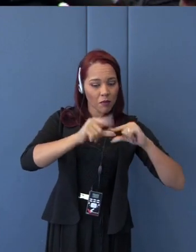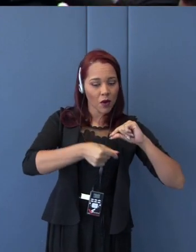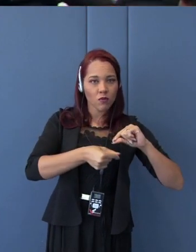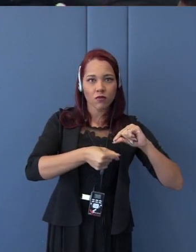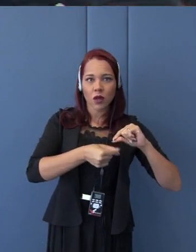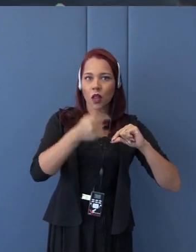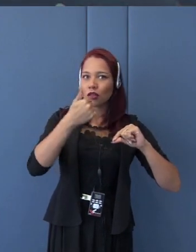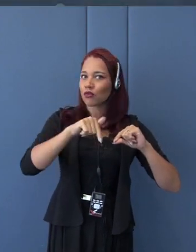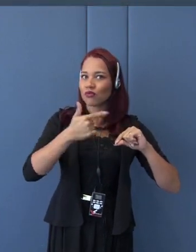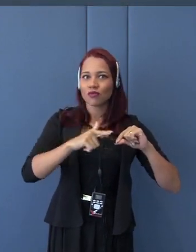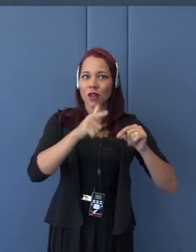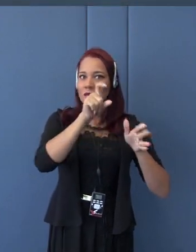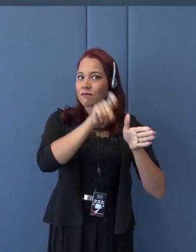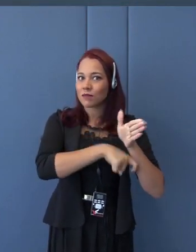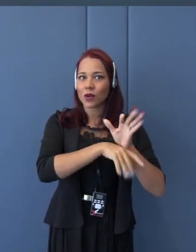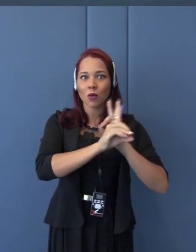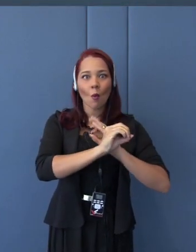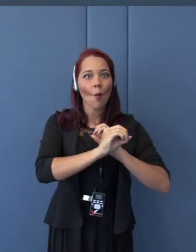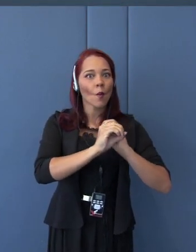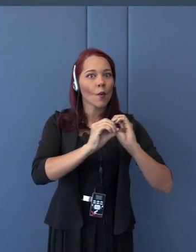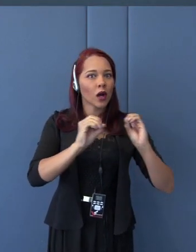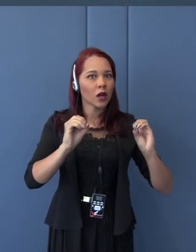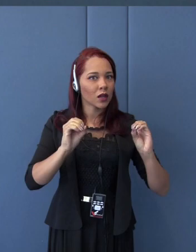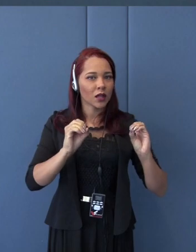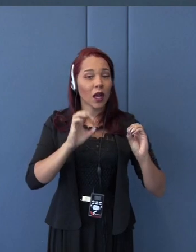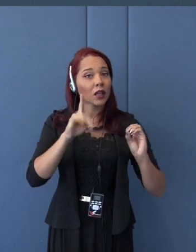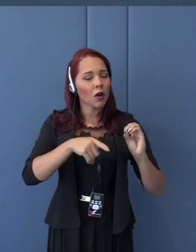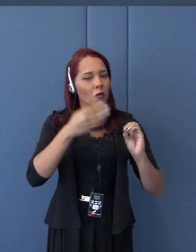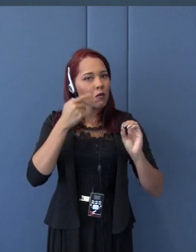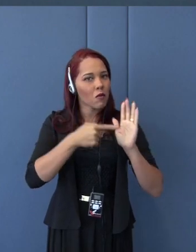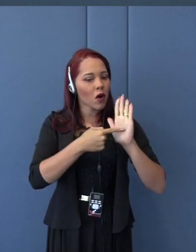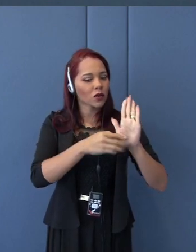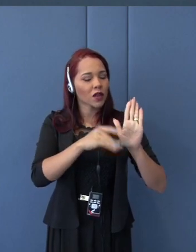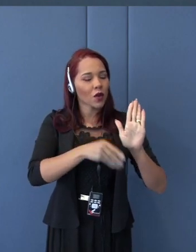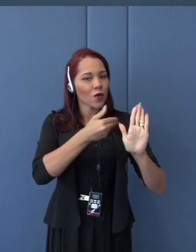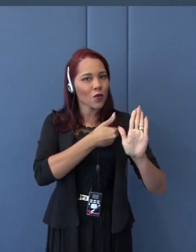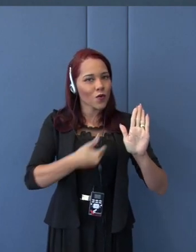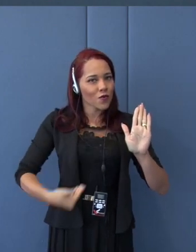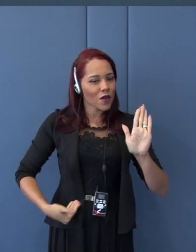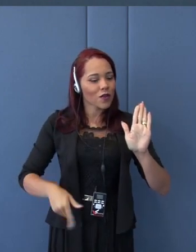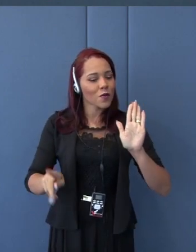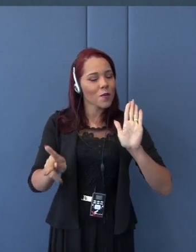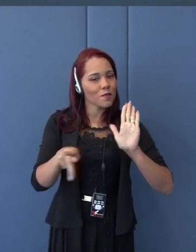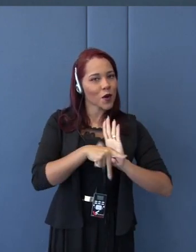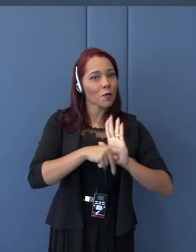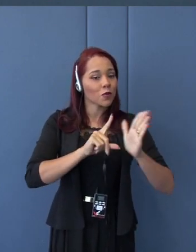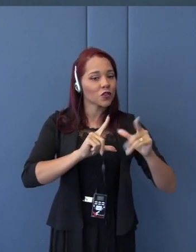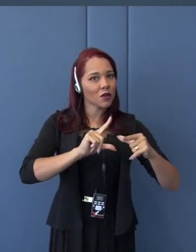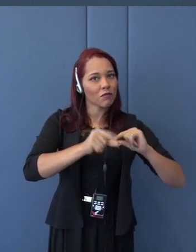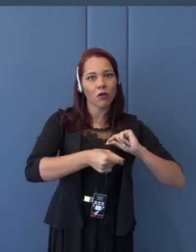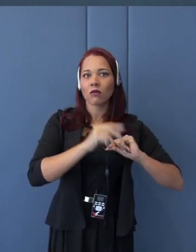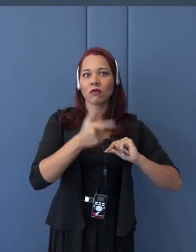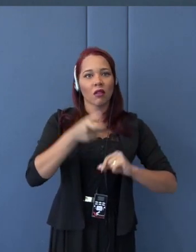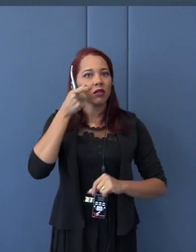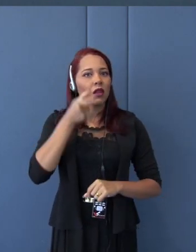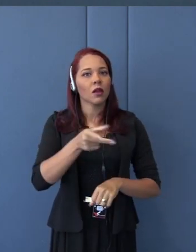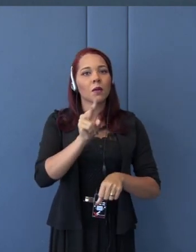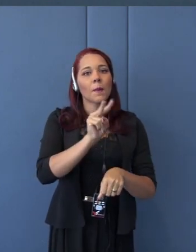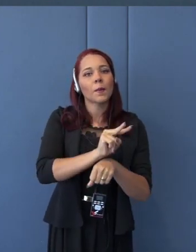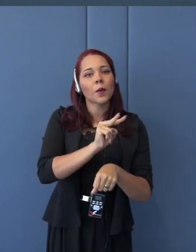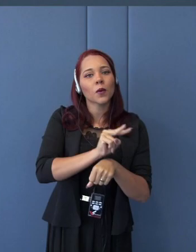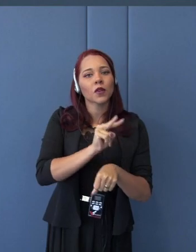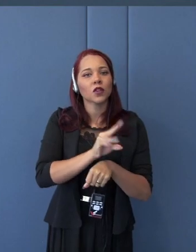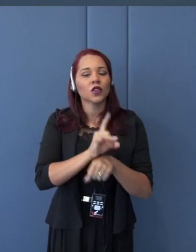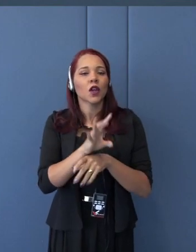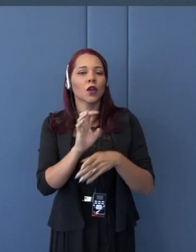is to indicate that Japanese government or Japan itself has no intention to protect its automotive industry through